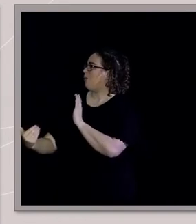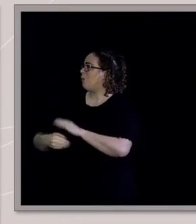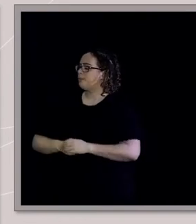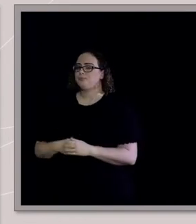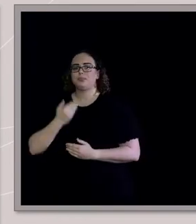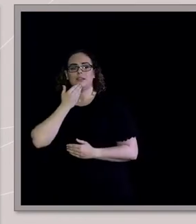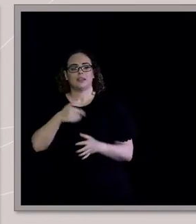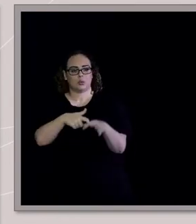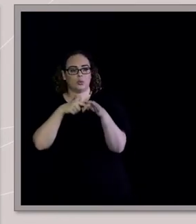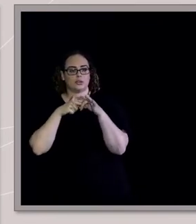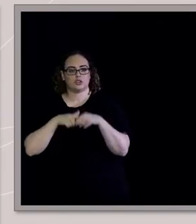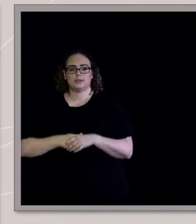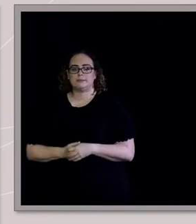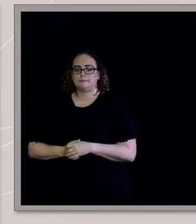question.